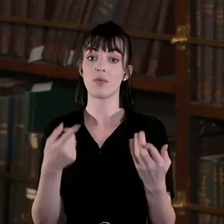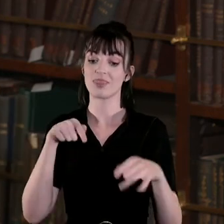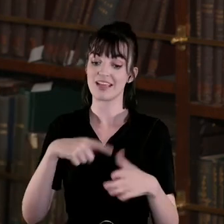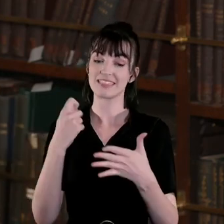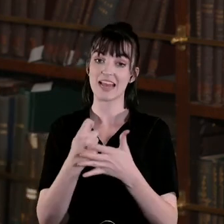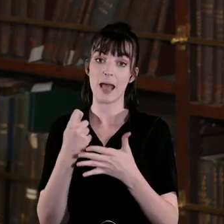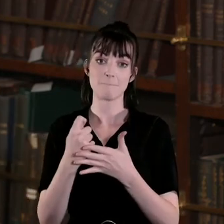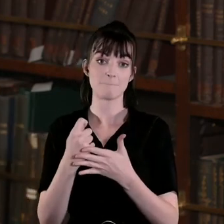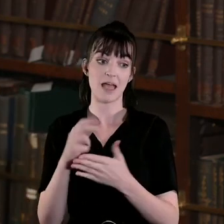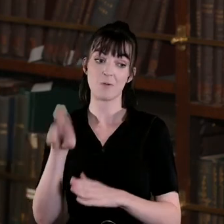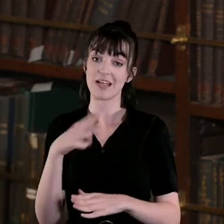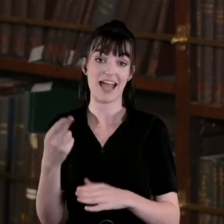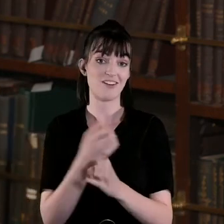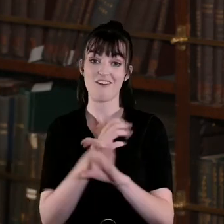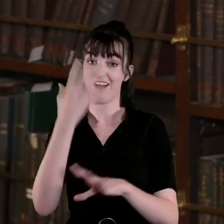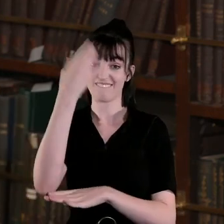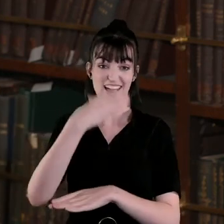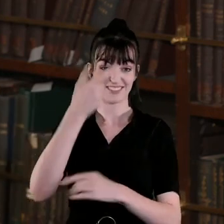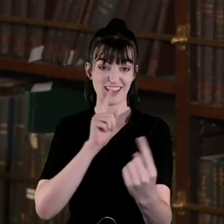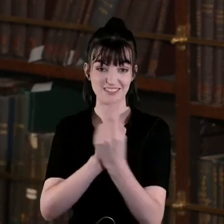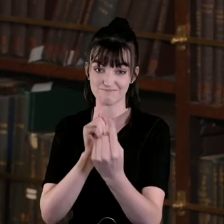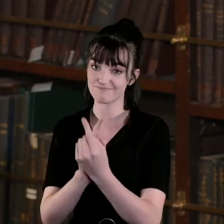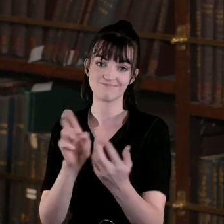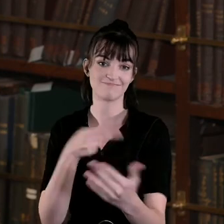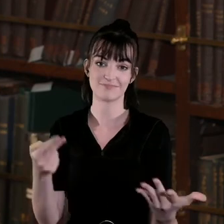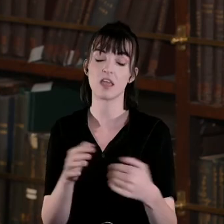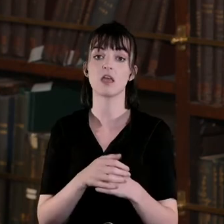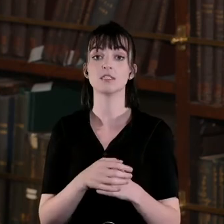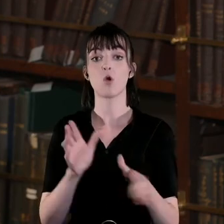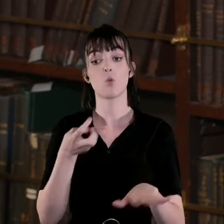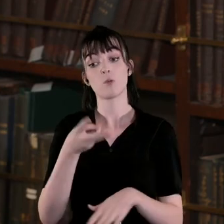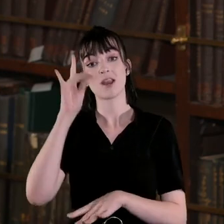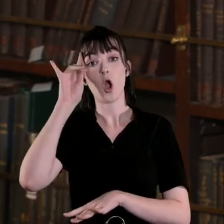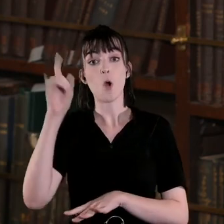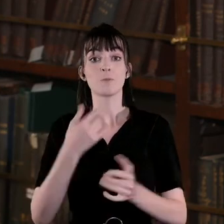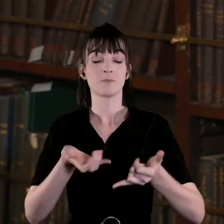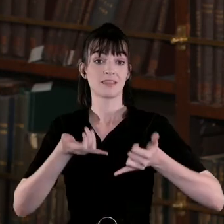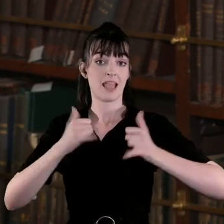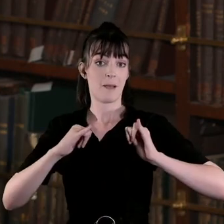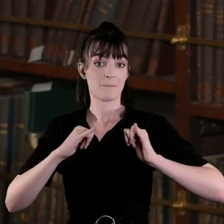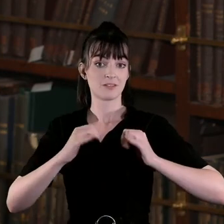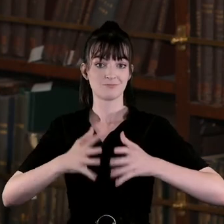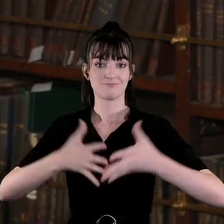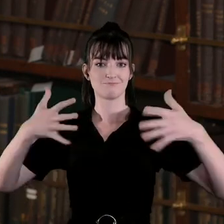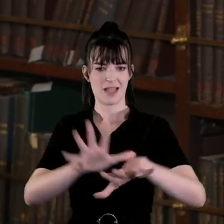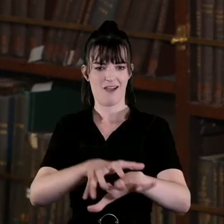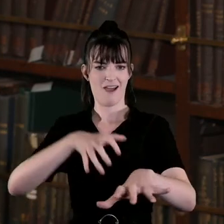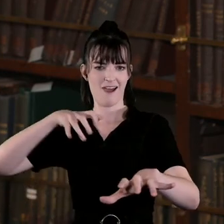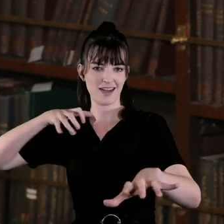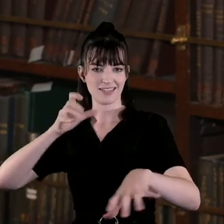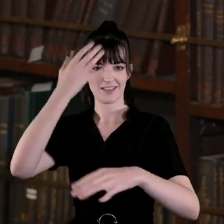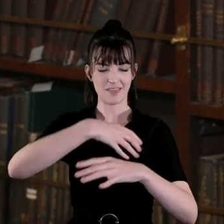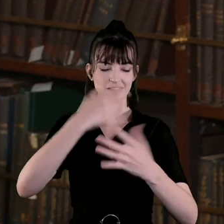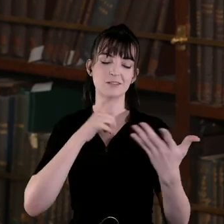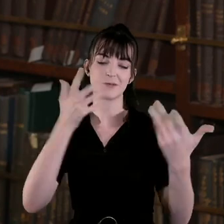when we can't all meet in person and perhaps we would have hoped to have had a large in person crowd that I